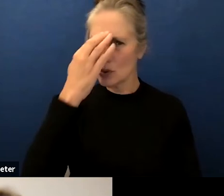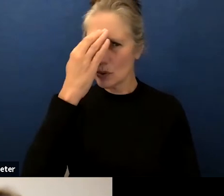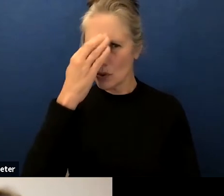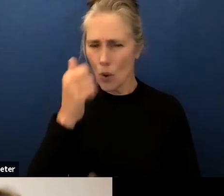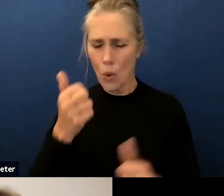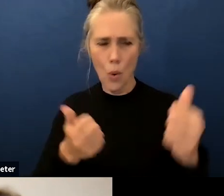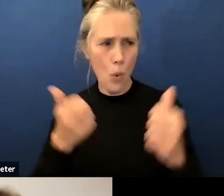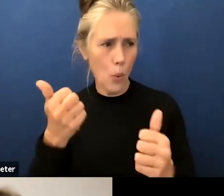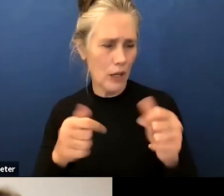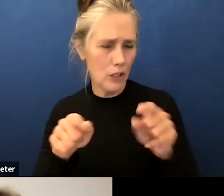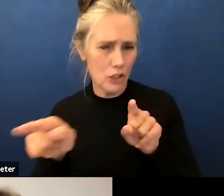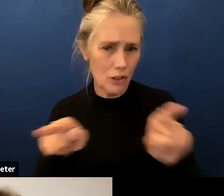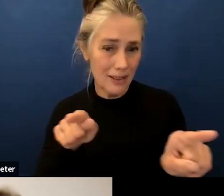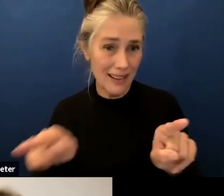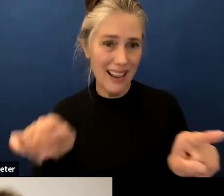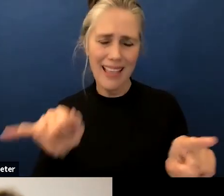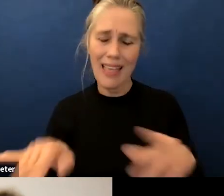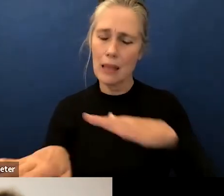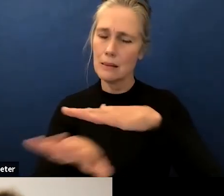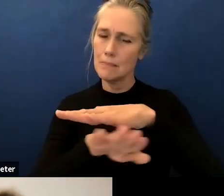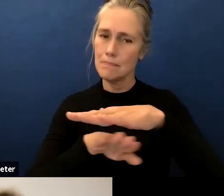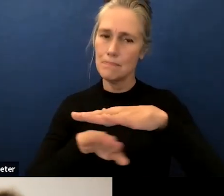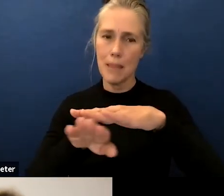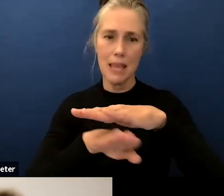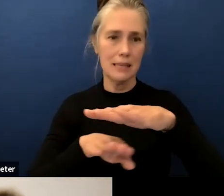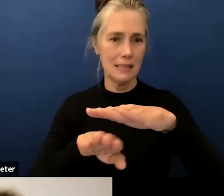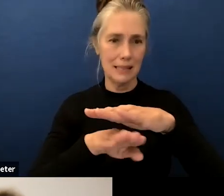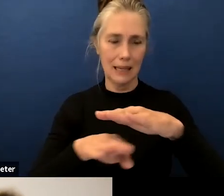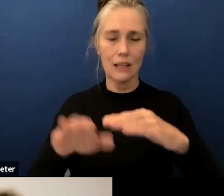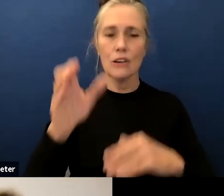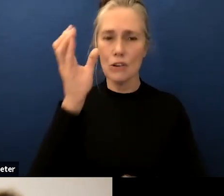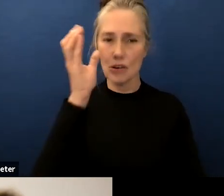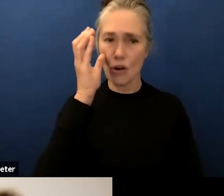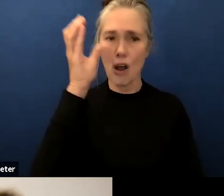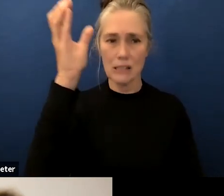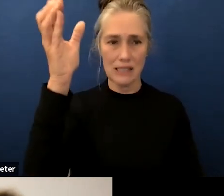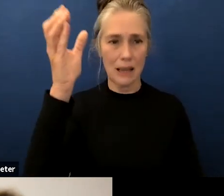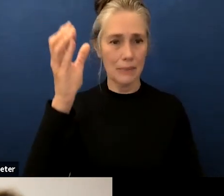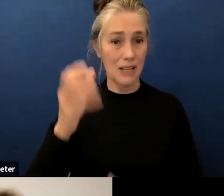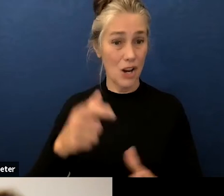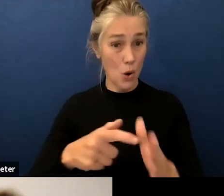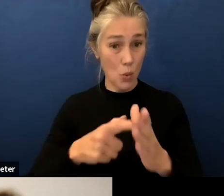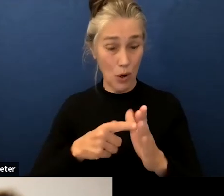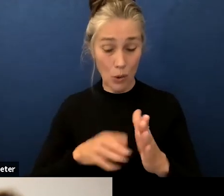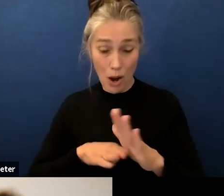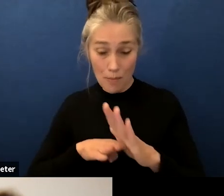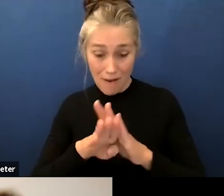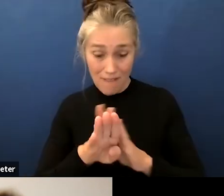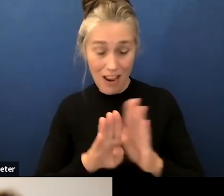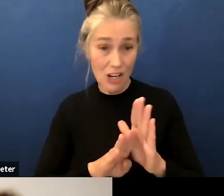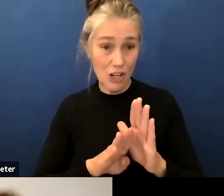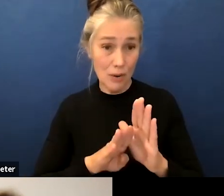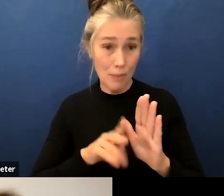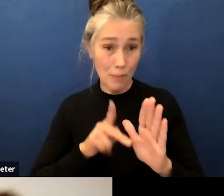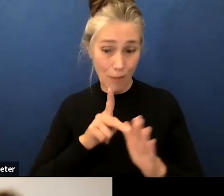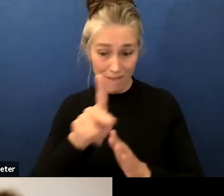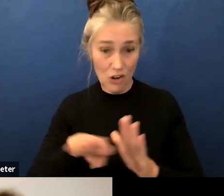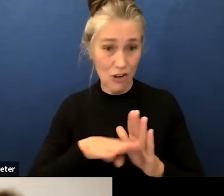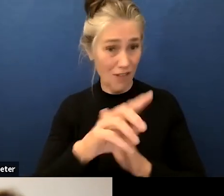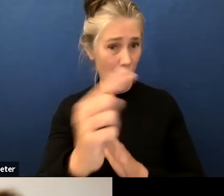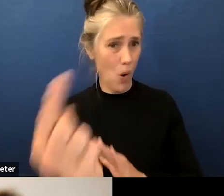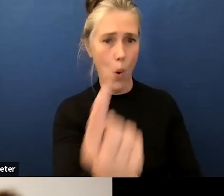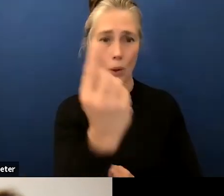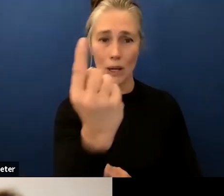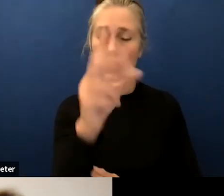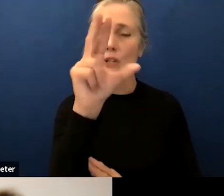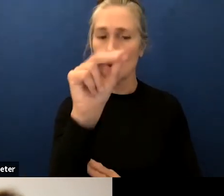fundamental concept and it really is more than professional development it's professional development that leads